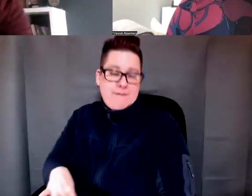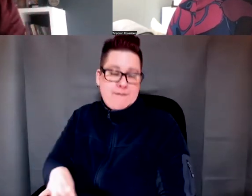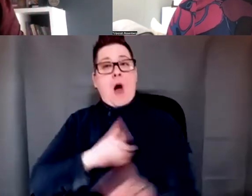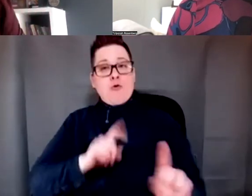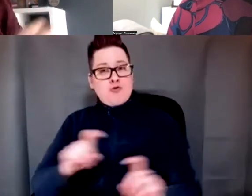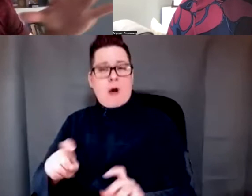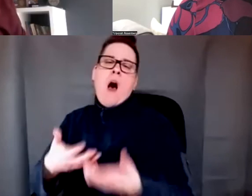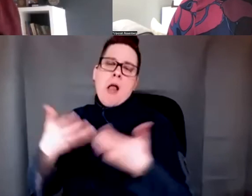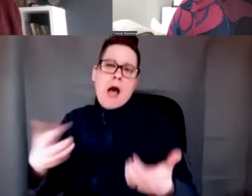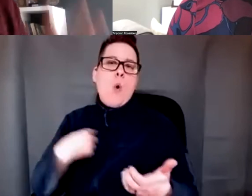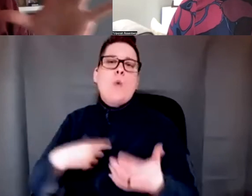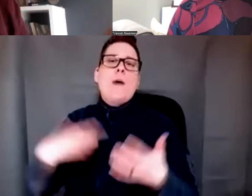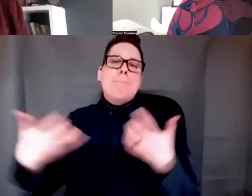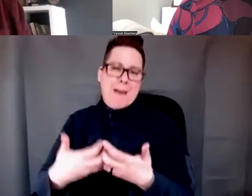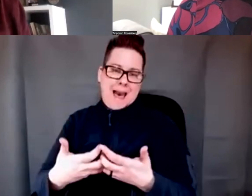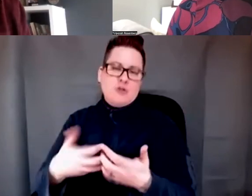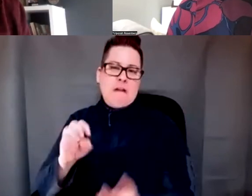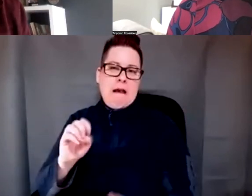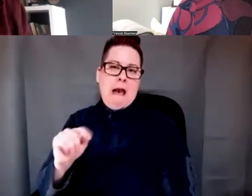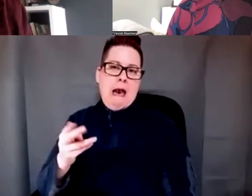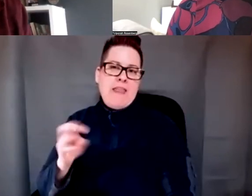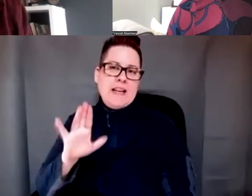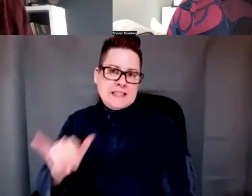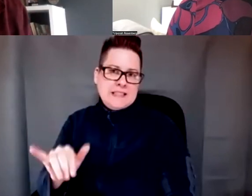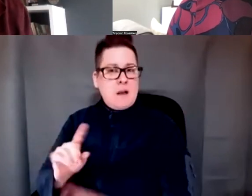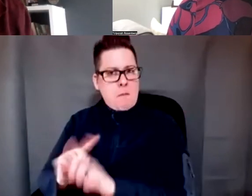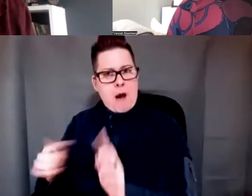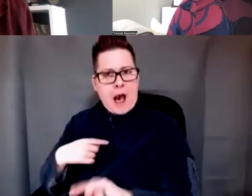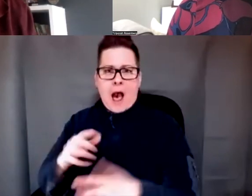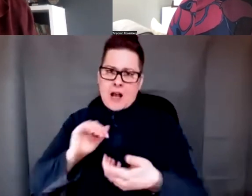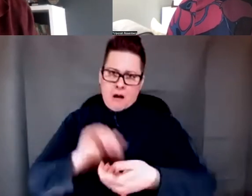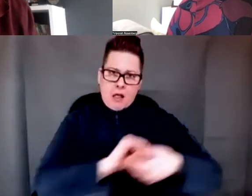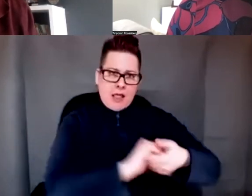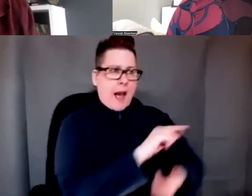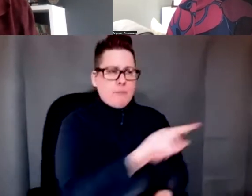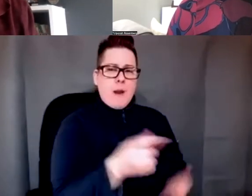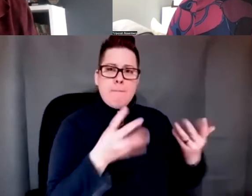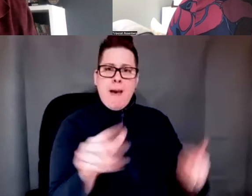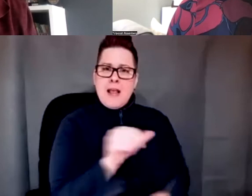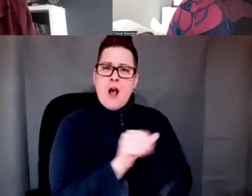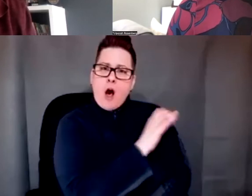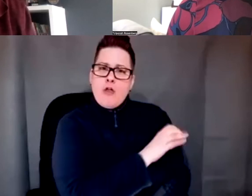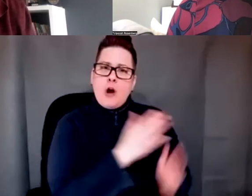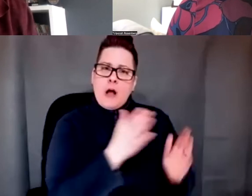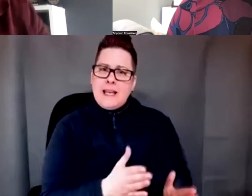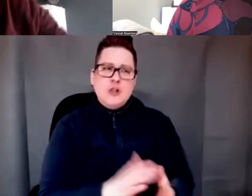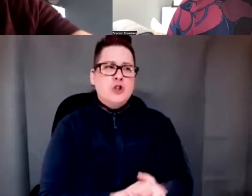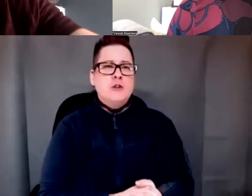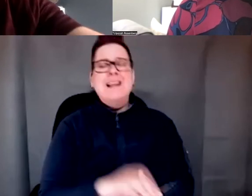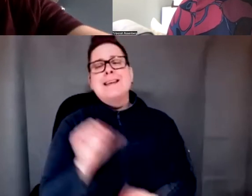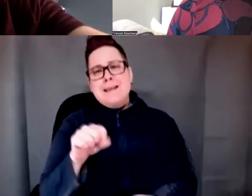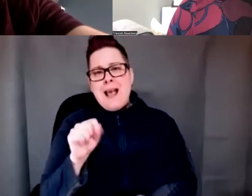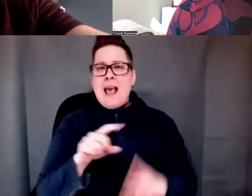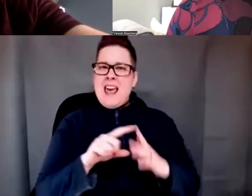ethnic matching because we're in community settings, et cetera. But I collaborate with a lot of clinicians in clinical settings. And yes, in the beginning, there's a